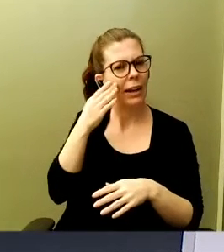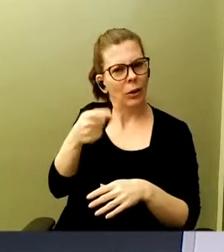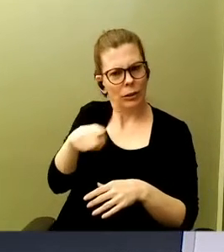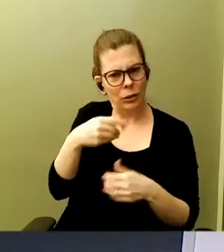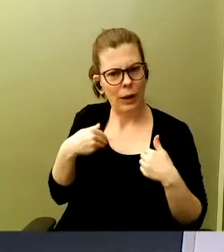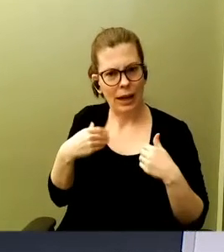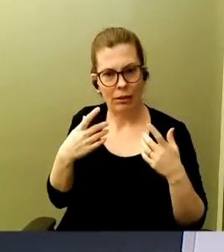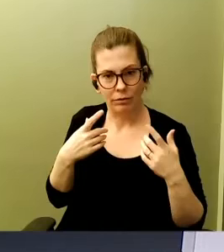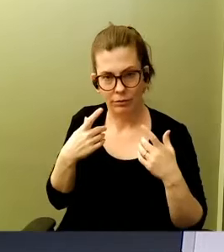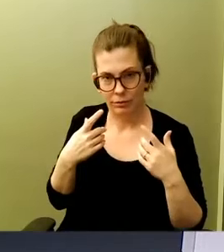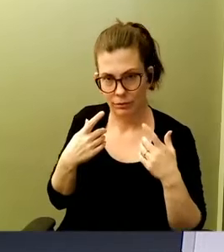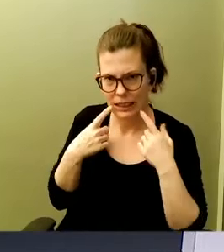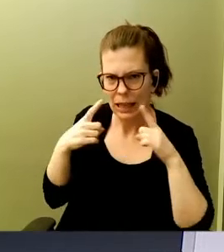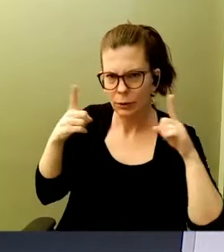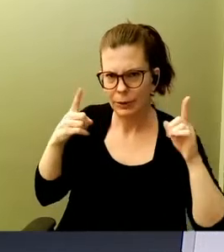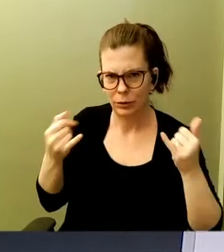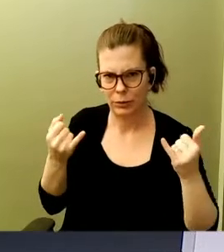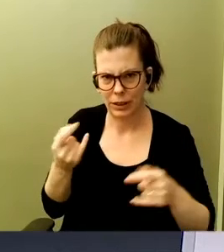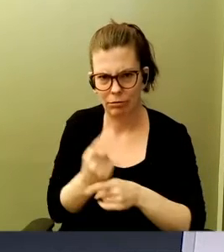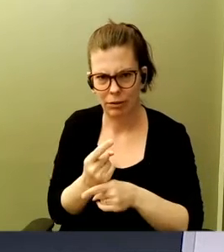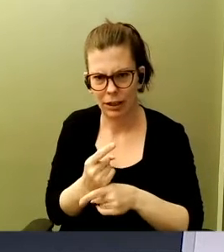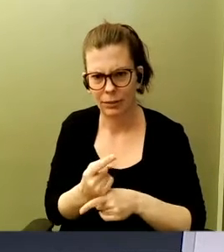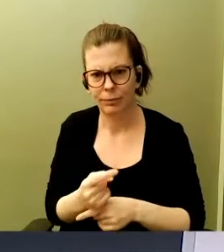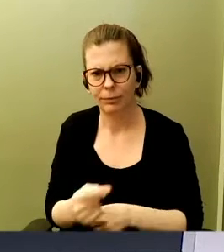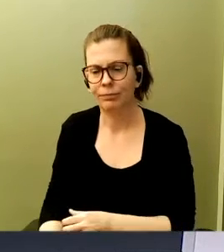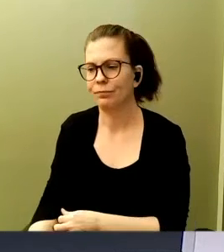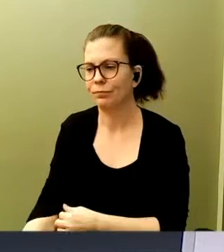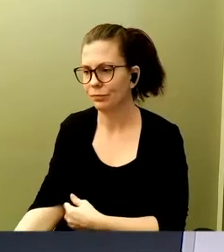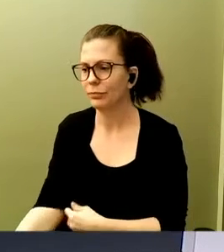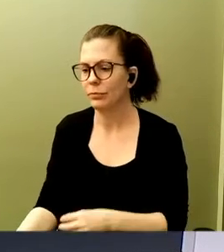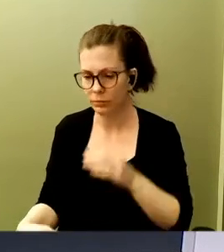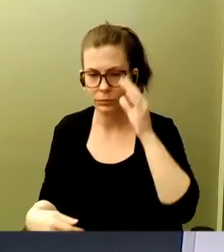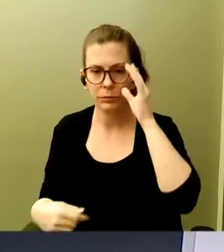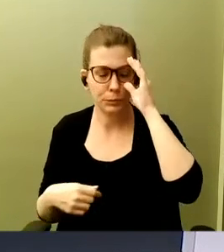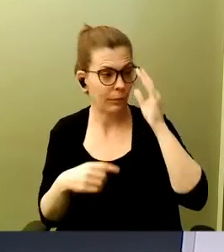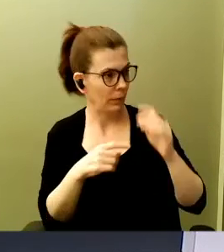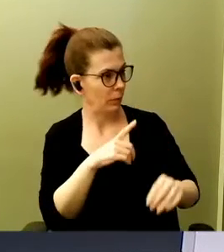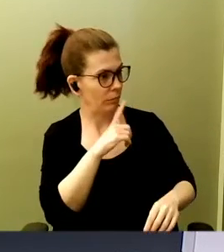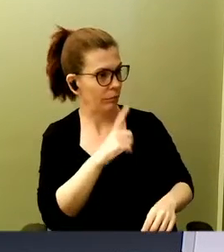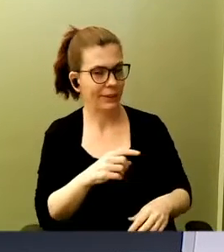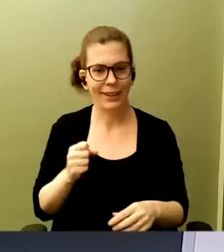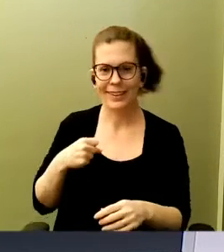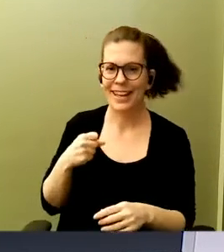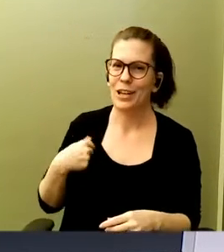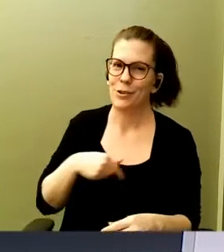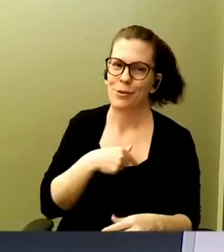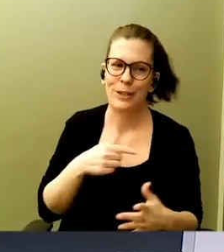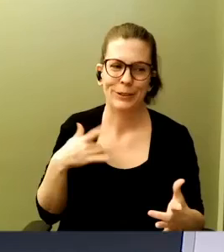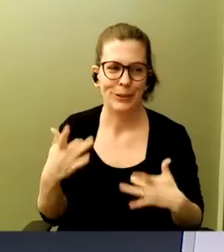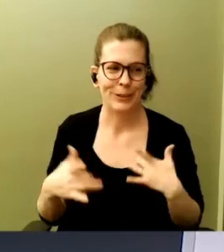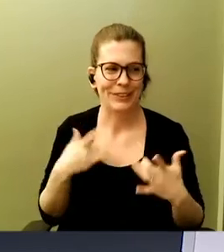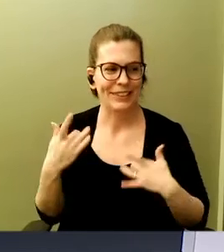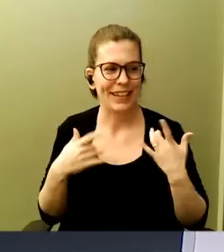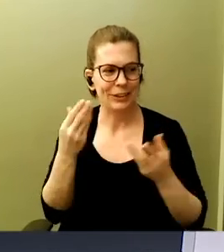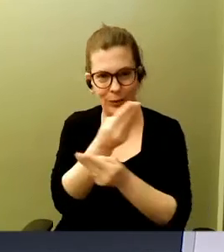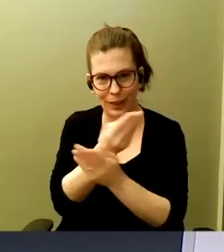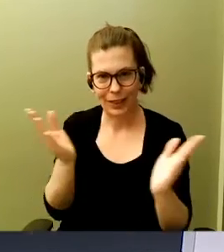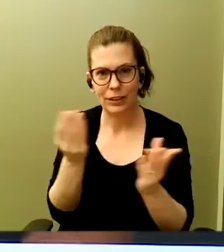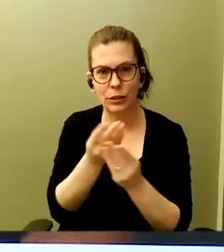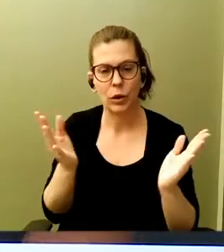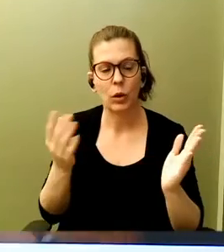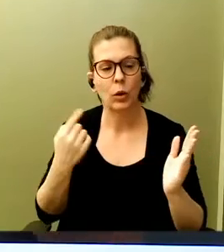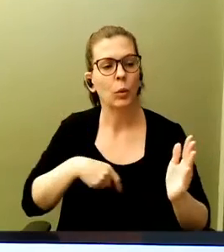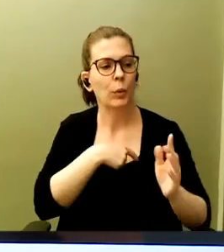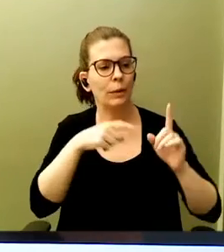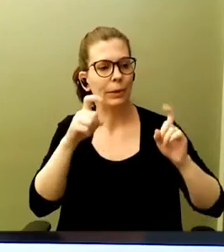had an announcement today? Well, yeah, we are really excited to let everybody know that we have been testing now for